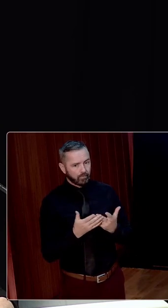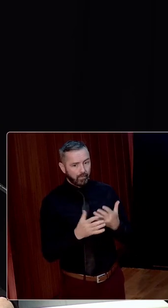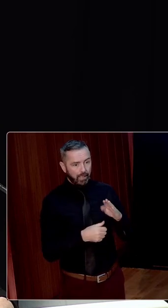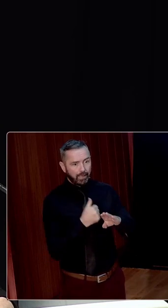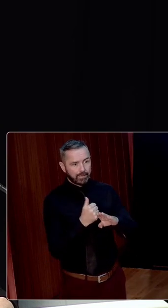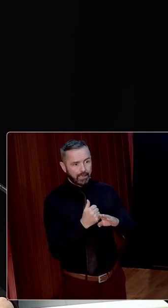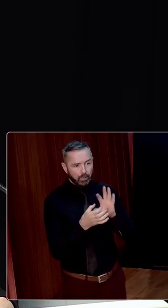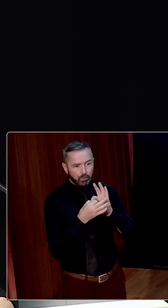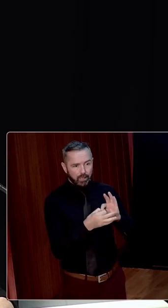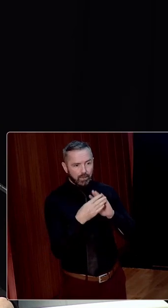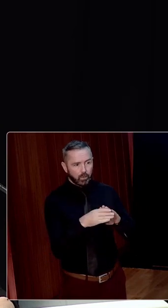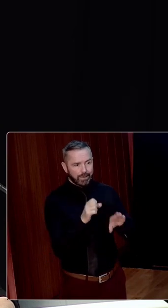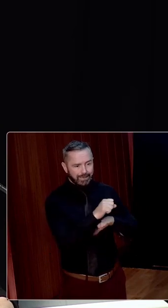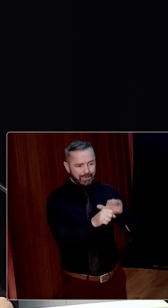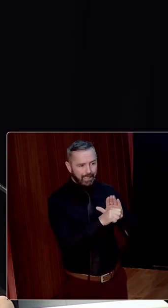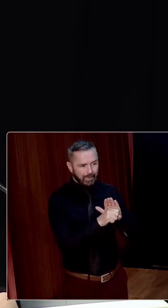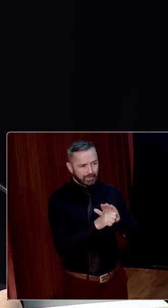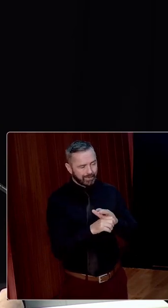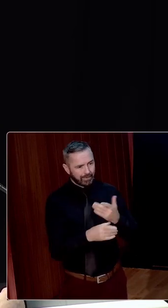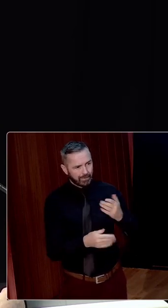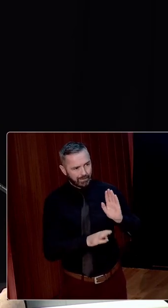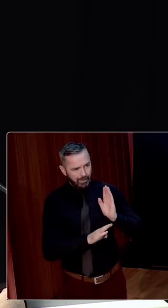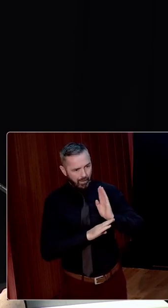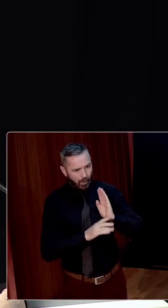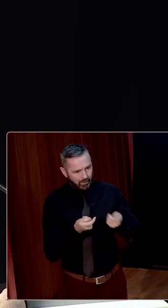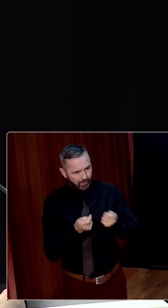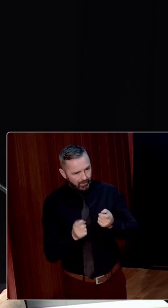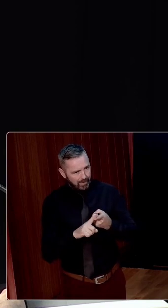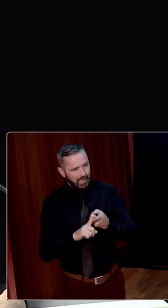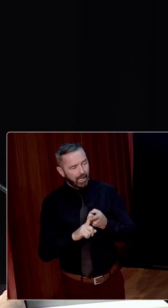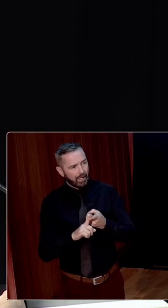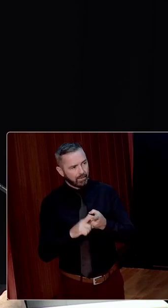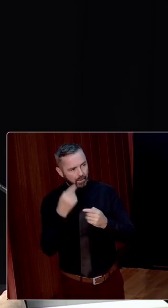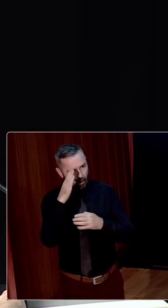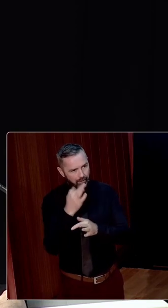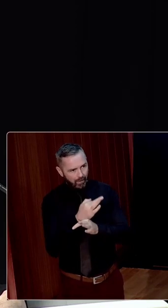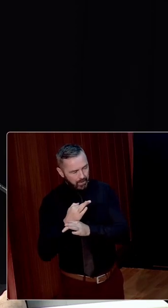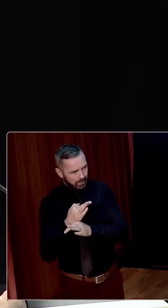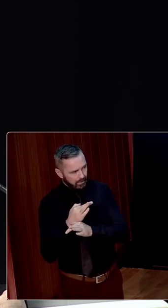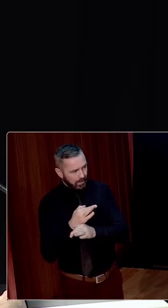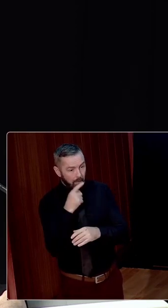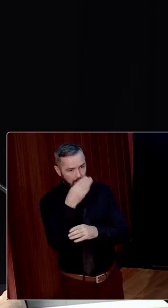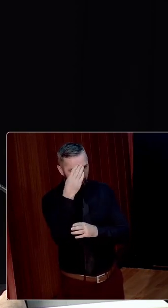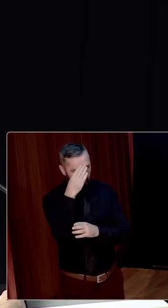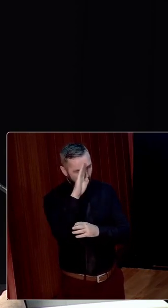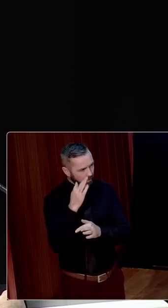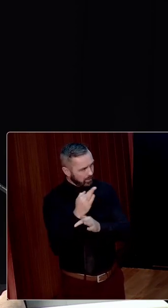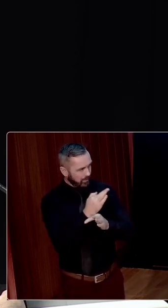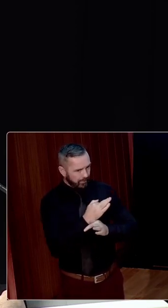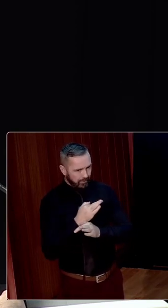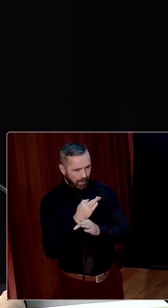between the state, its local arms of governance and Irish families. However, while the Irish family,